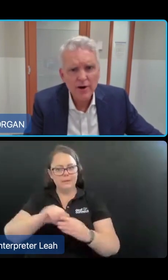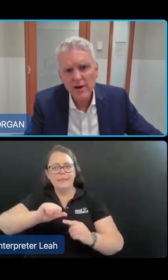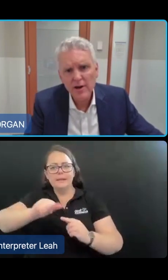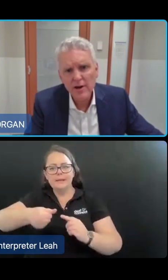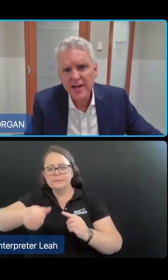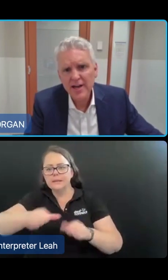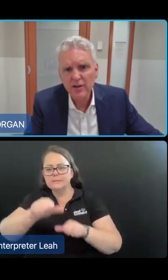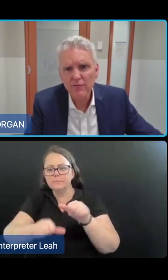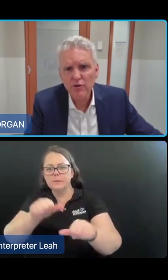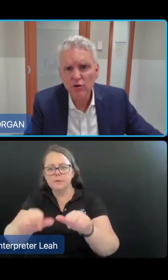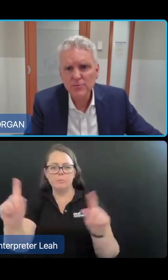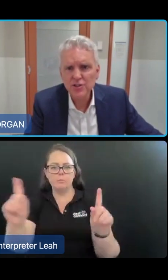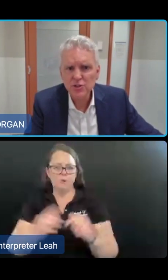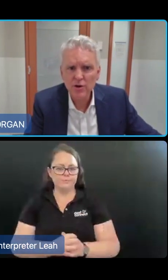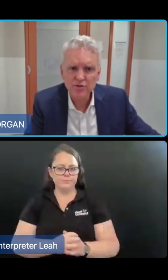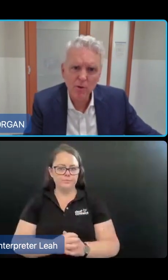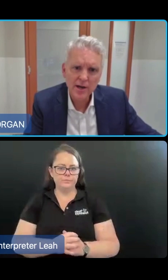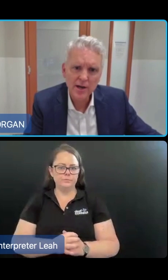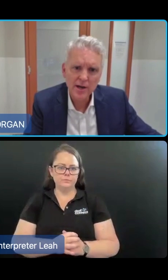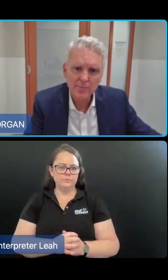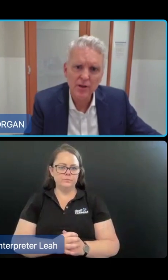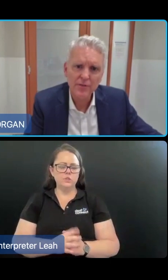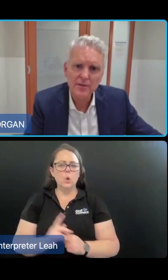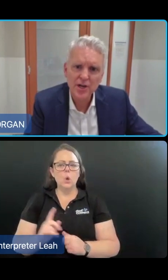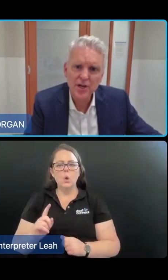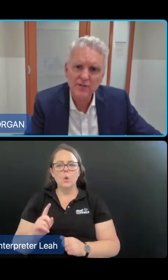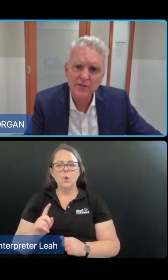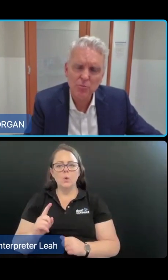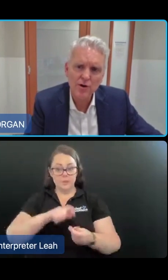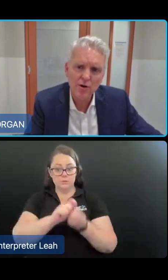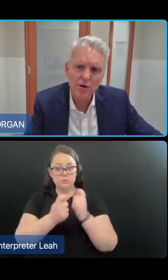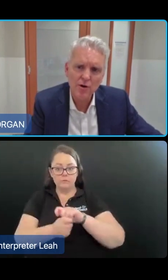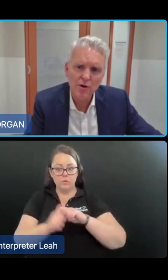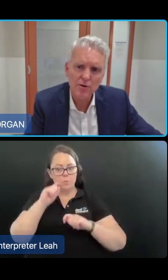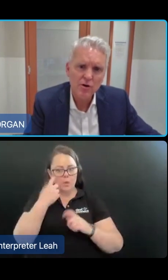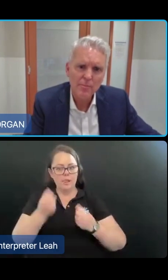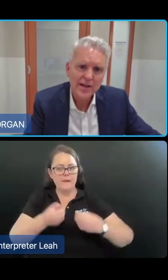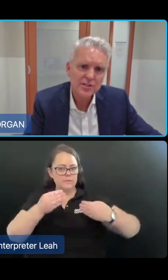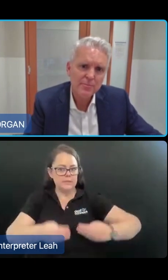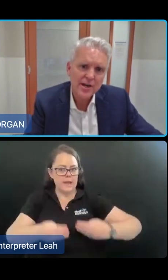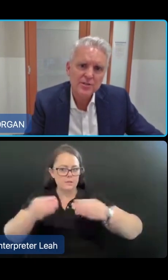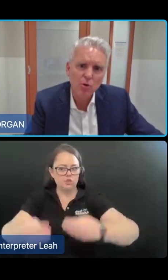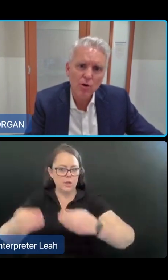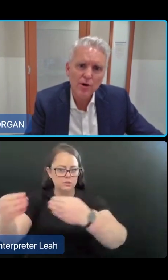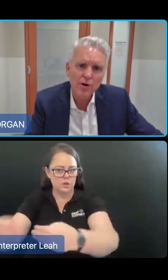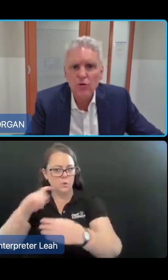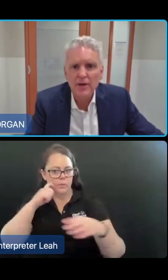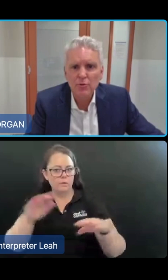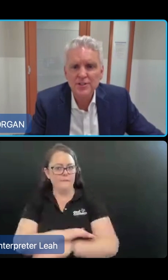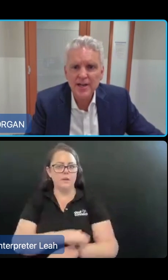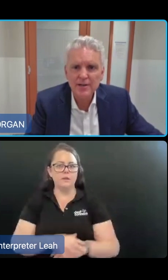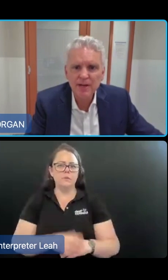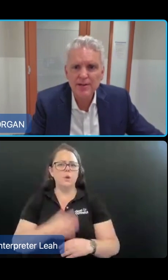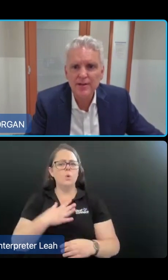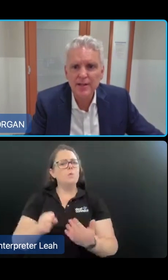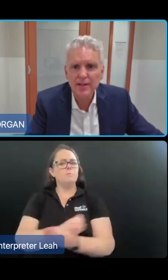Before I go to the staging of the reforms, I just wanted to remind people that the objective of Support at Home remains to better support older